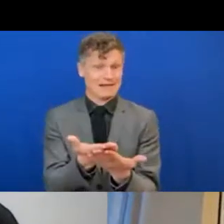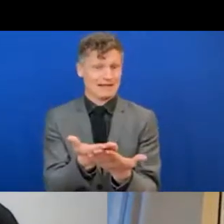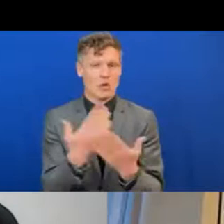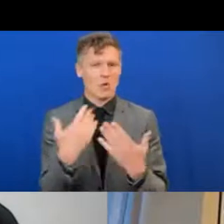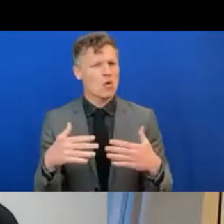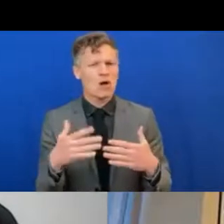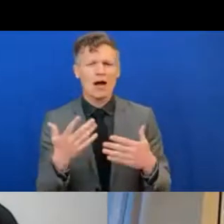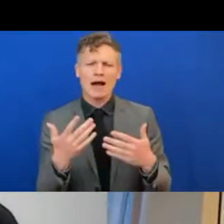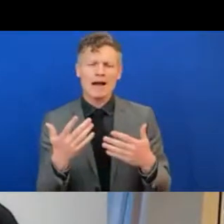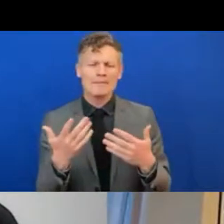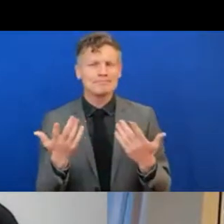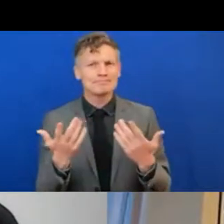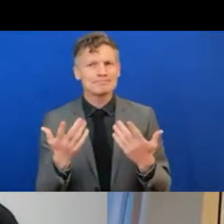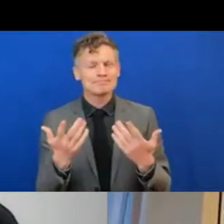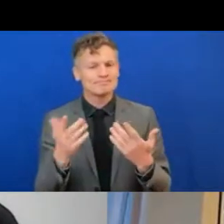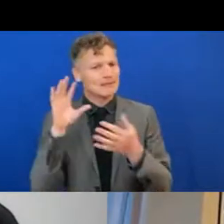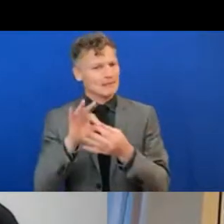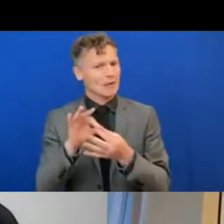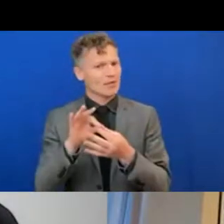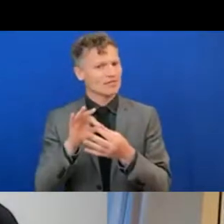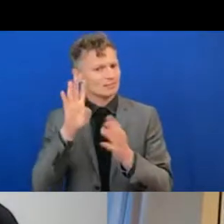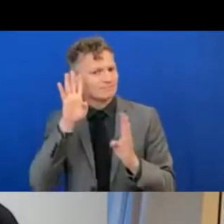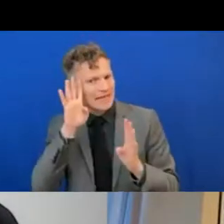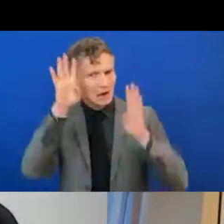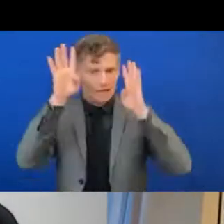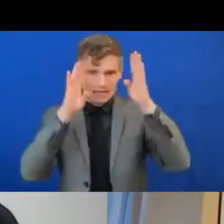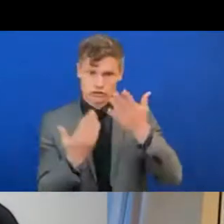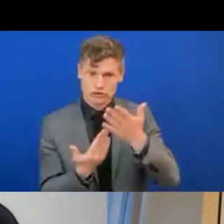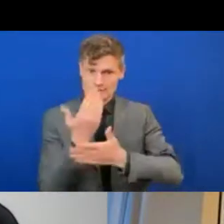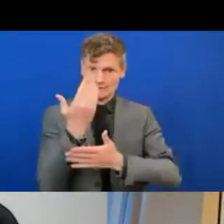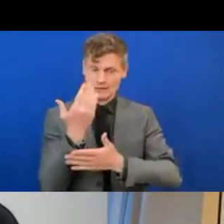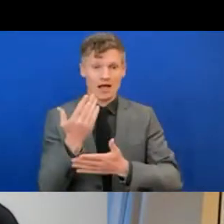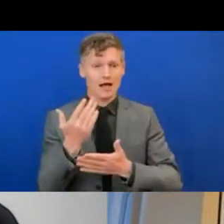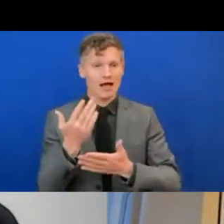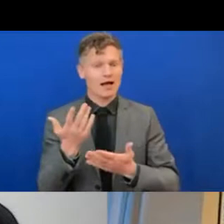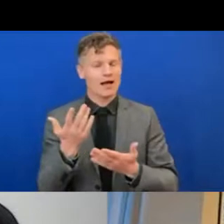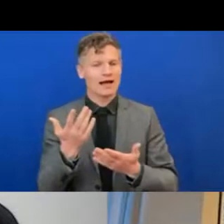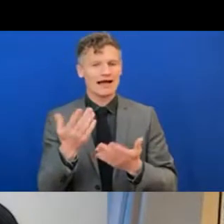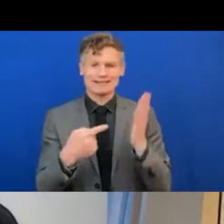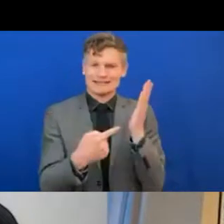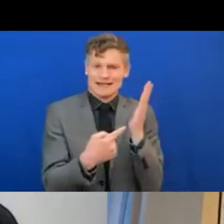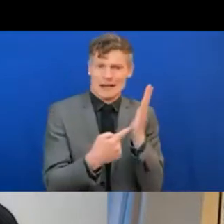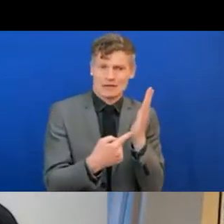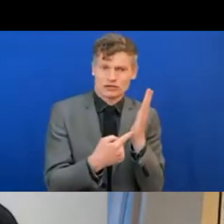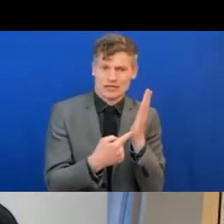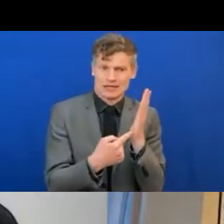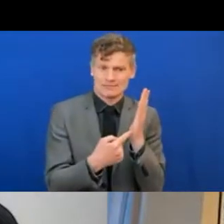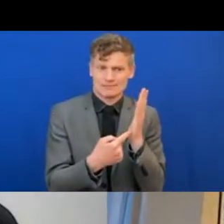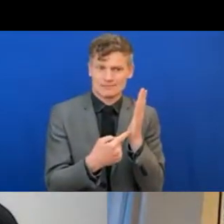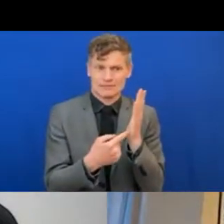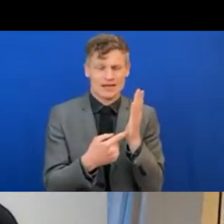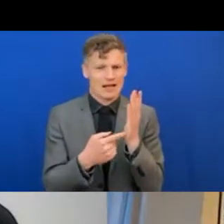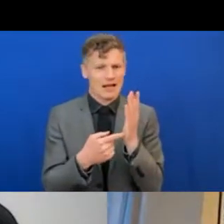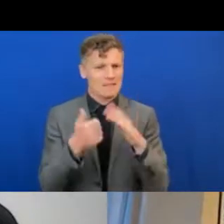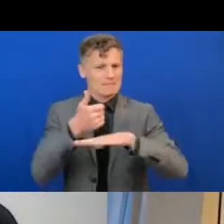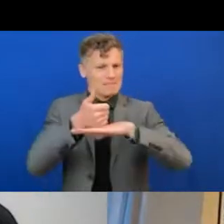cornerstone of access of technology for everyone, whether you're 22 or 90,